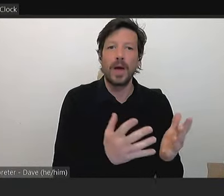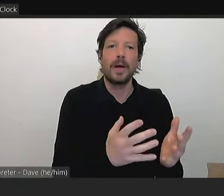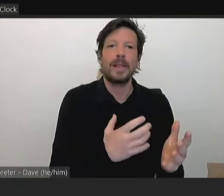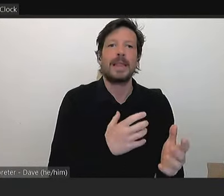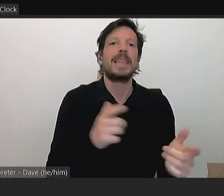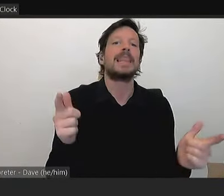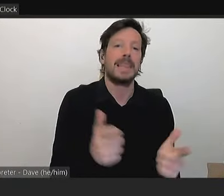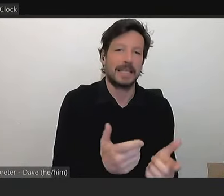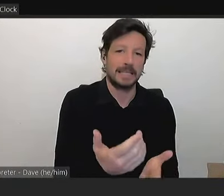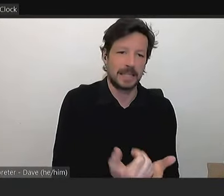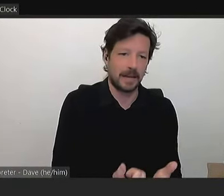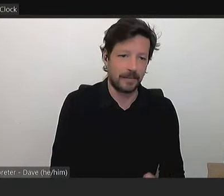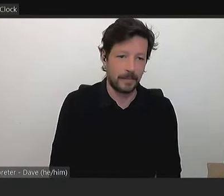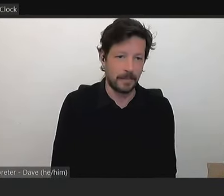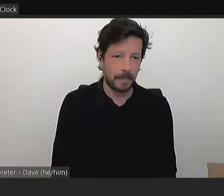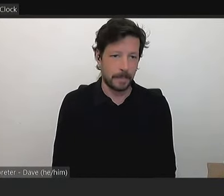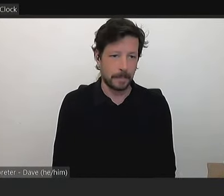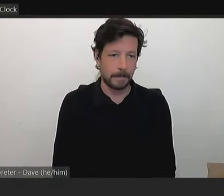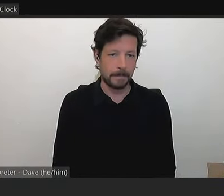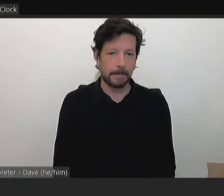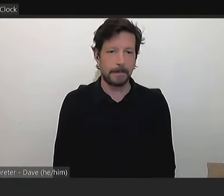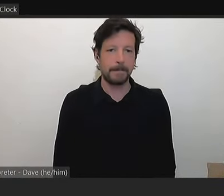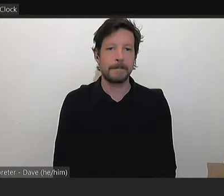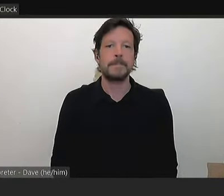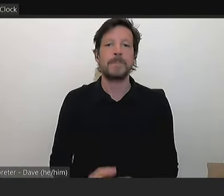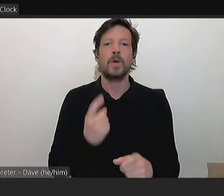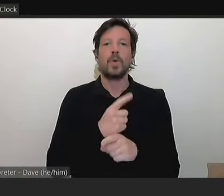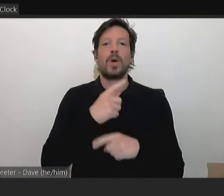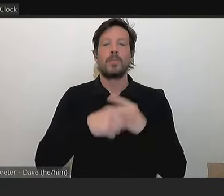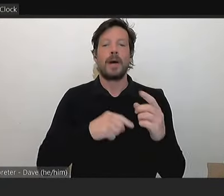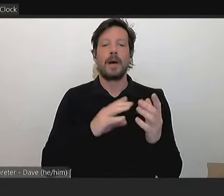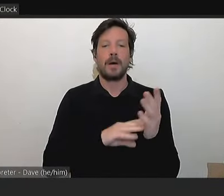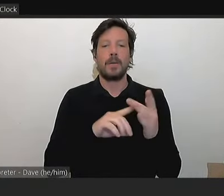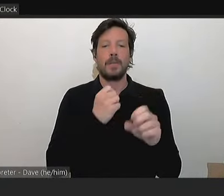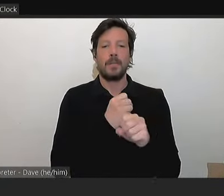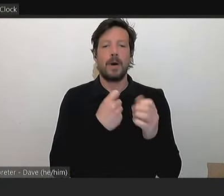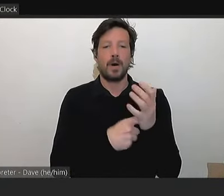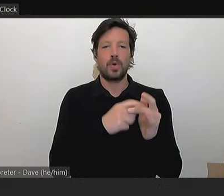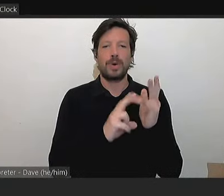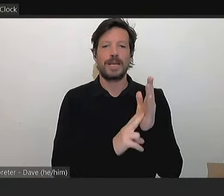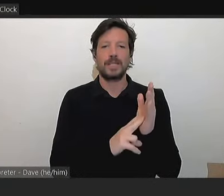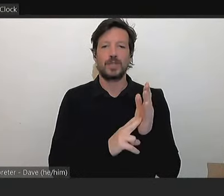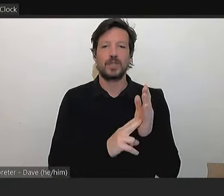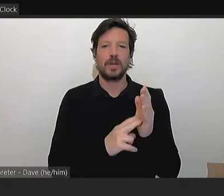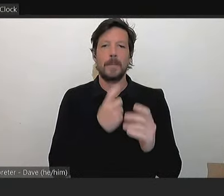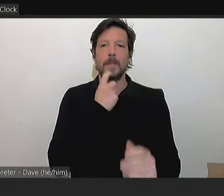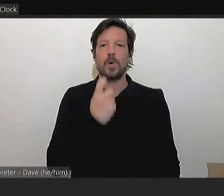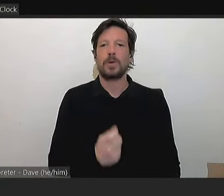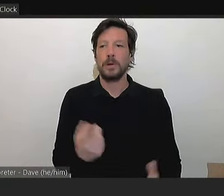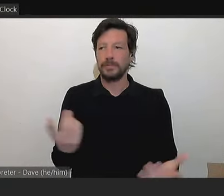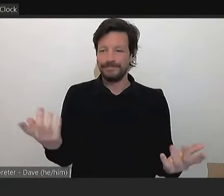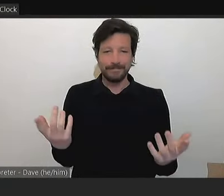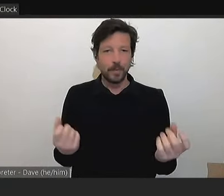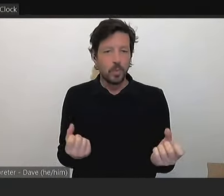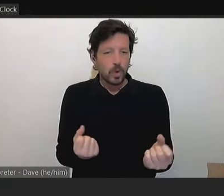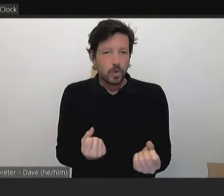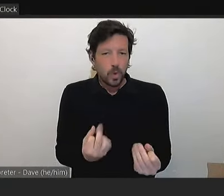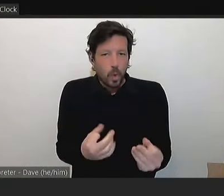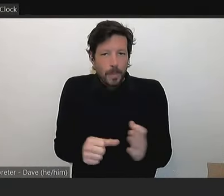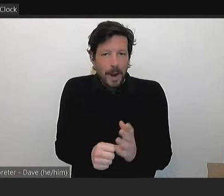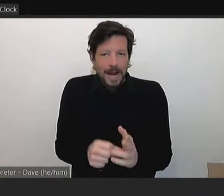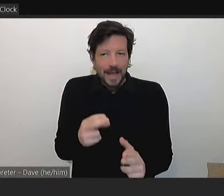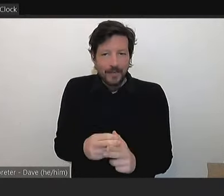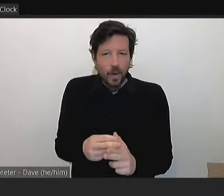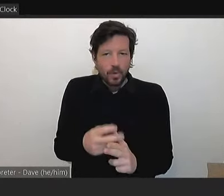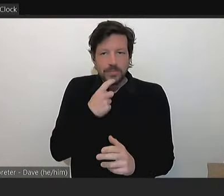And in terms of the migration monument, it's similar. We don't have money to do a migration monument. So I think it would be disingenuous